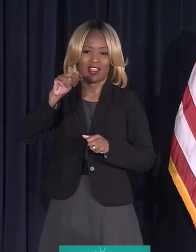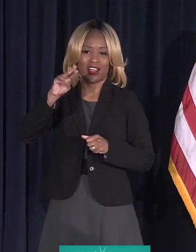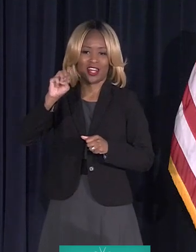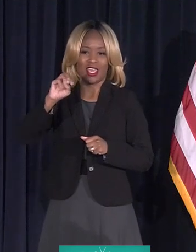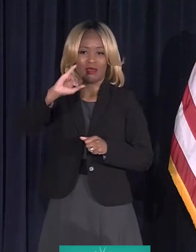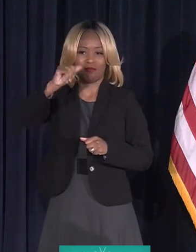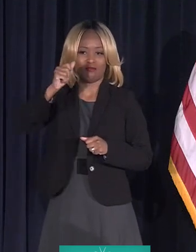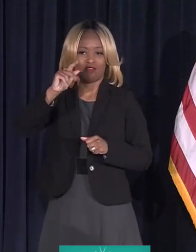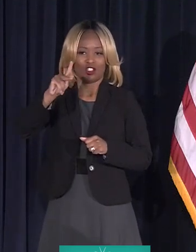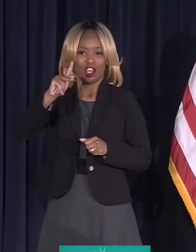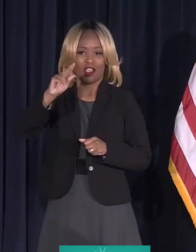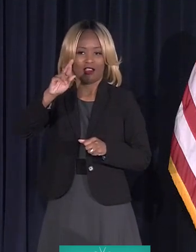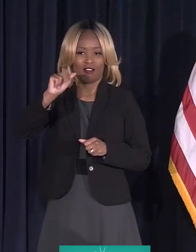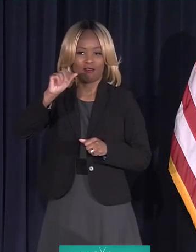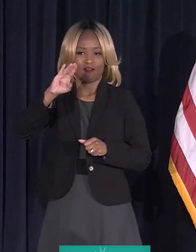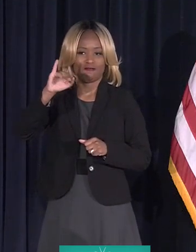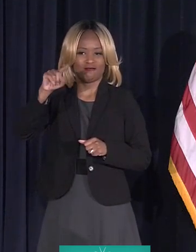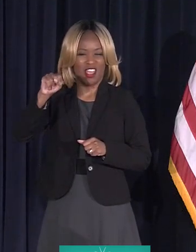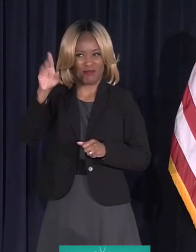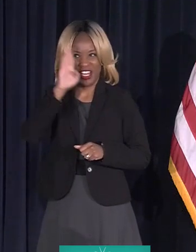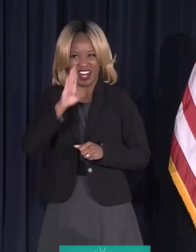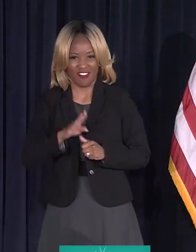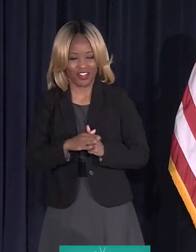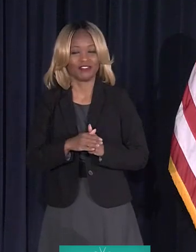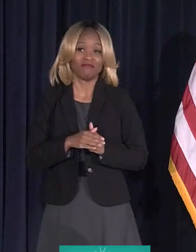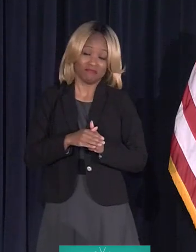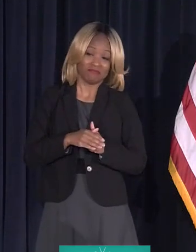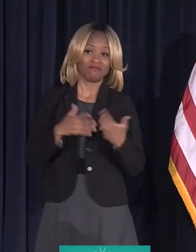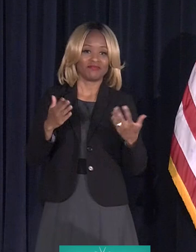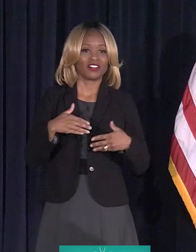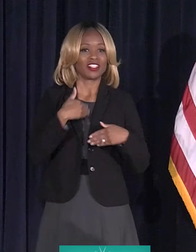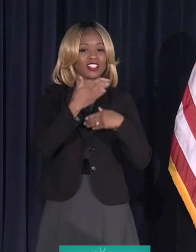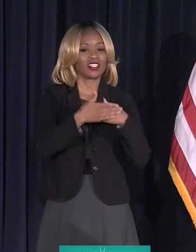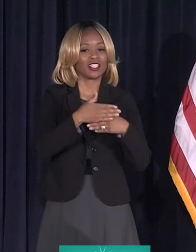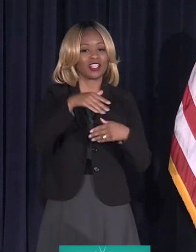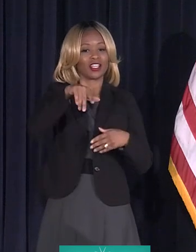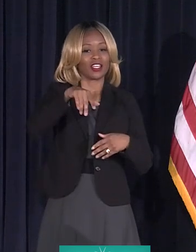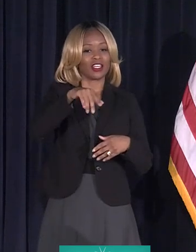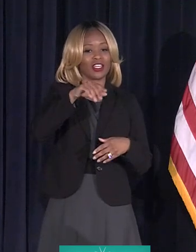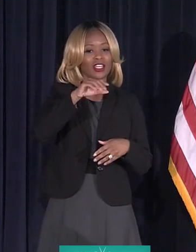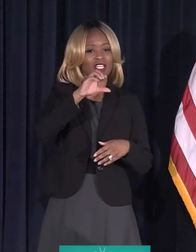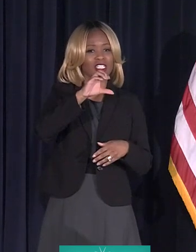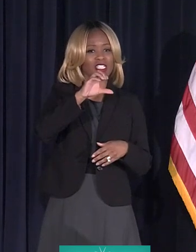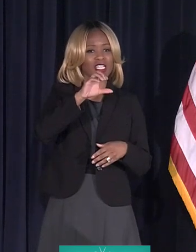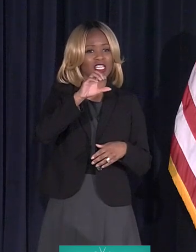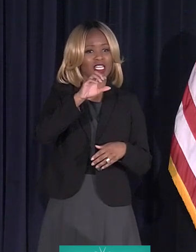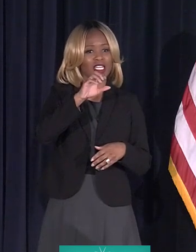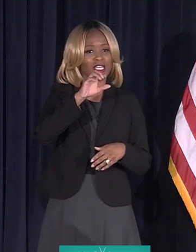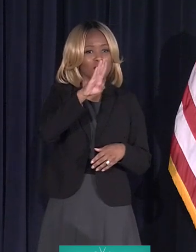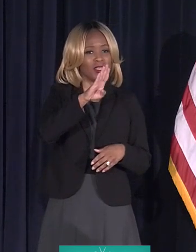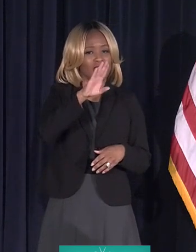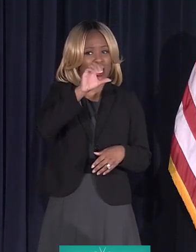All right. Thank you for the call. Who's next? Next is CBSSR Cook.